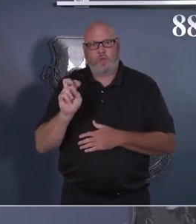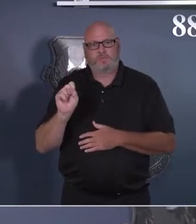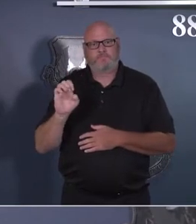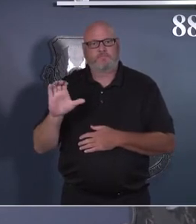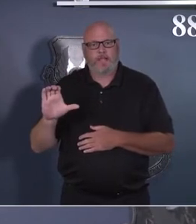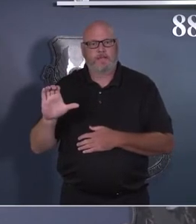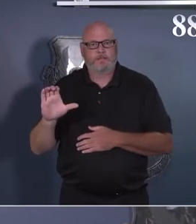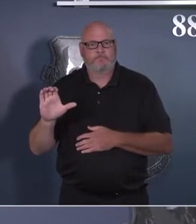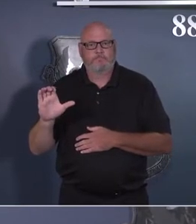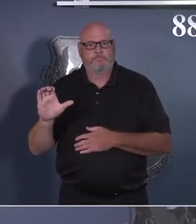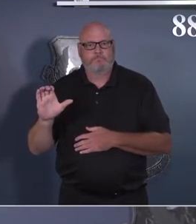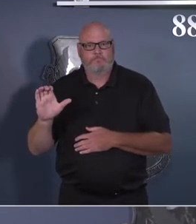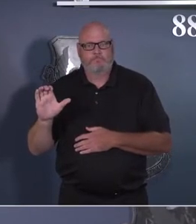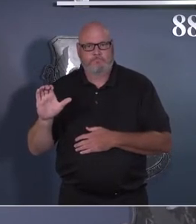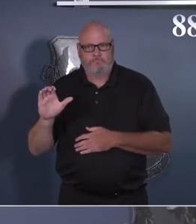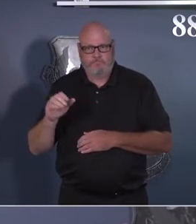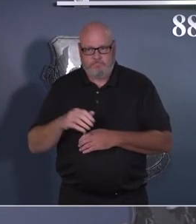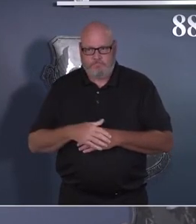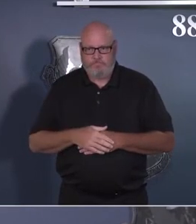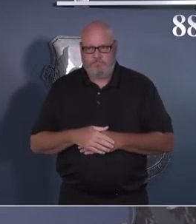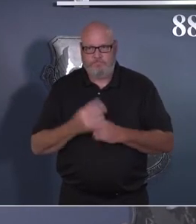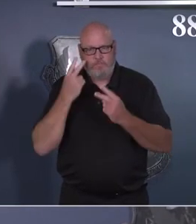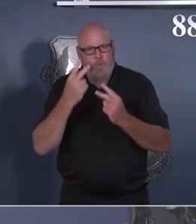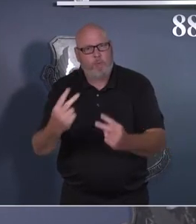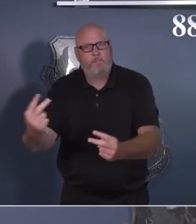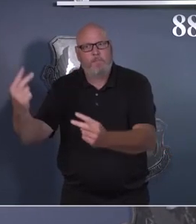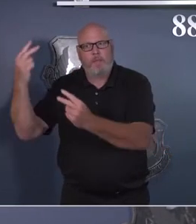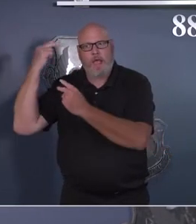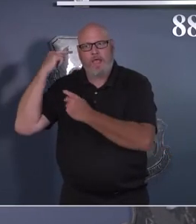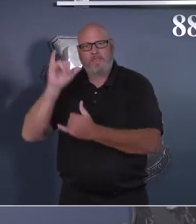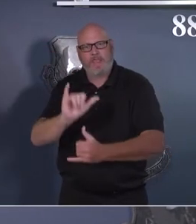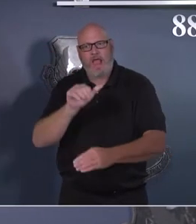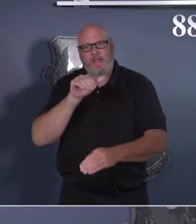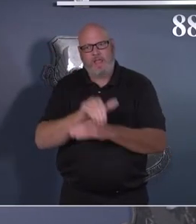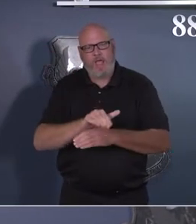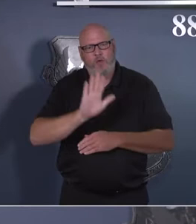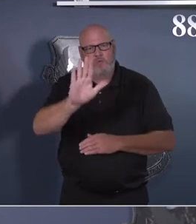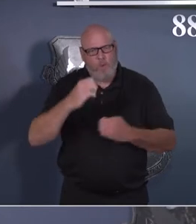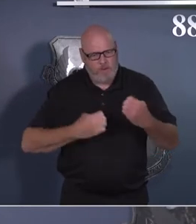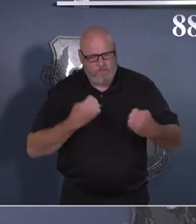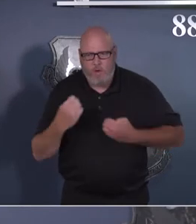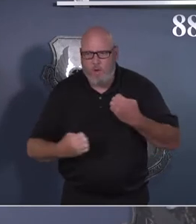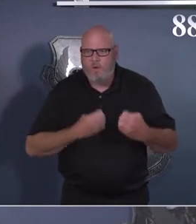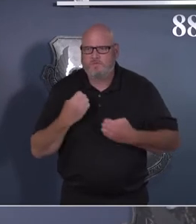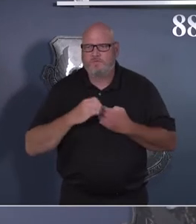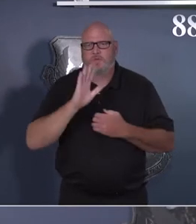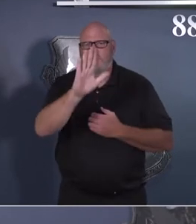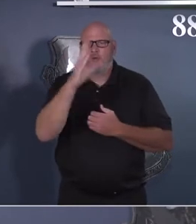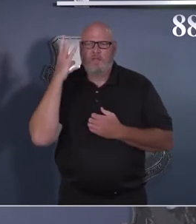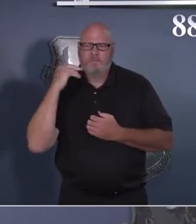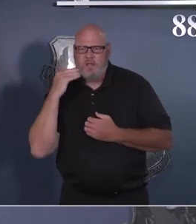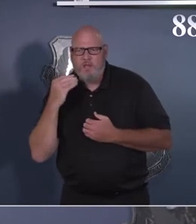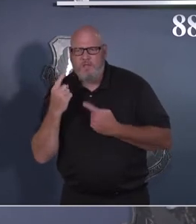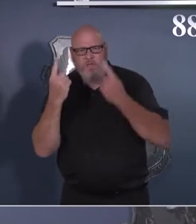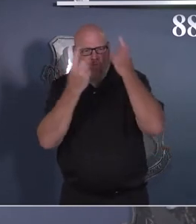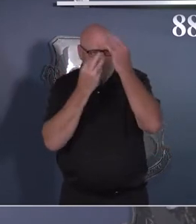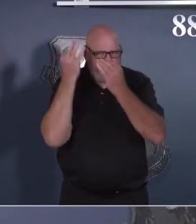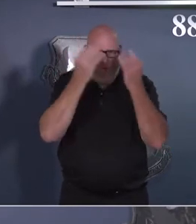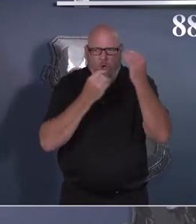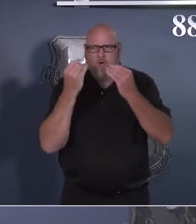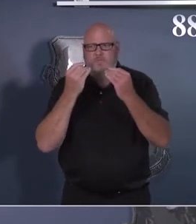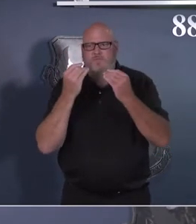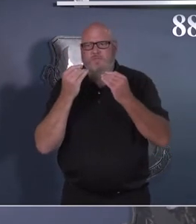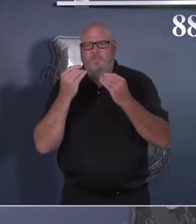were at, the emotions that were going on. Think about those nine lives lost, those injured. Also think about those